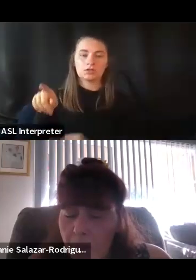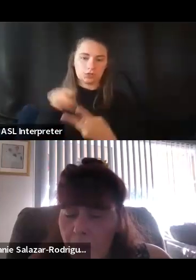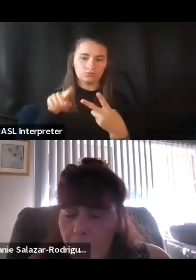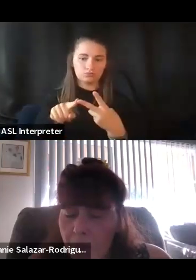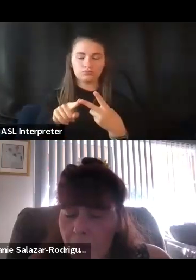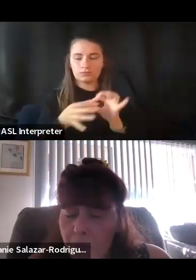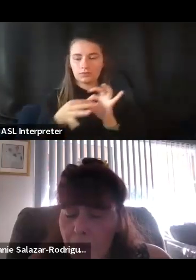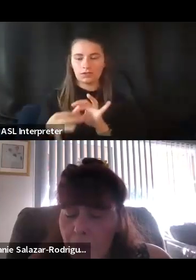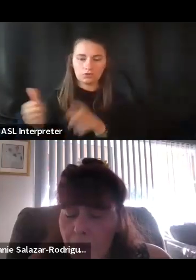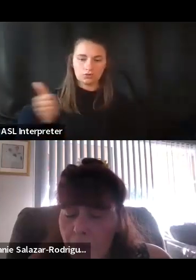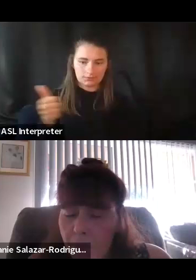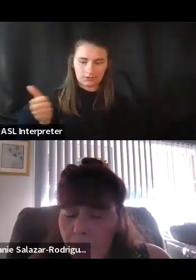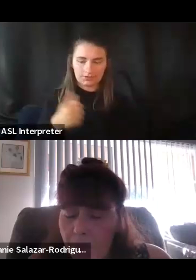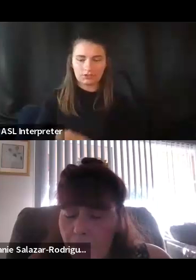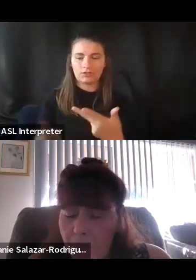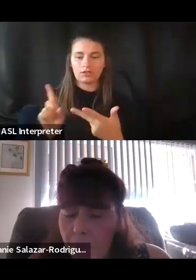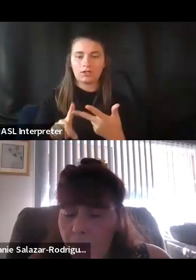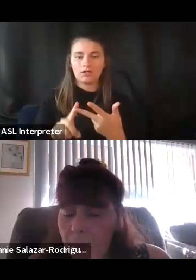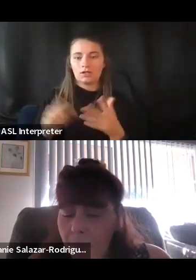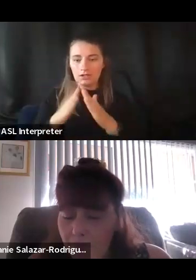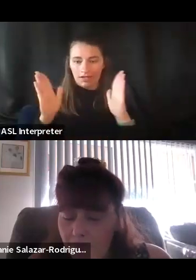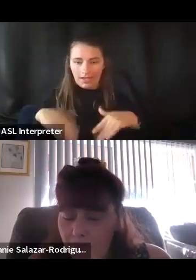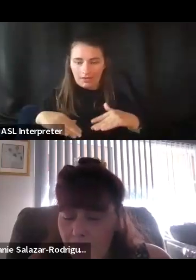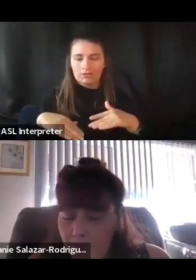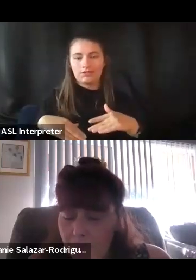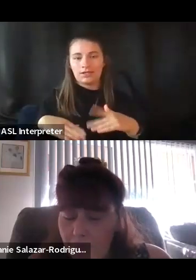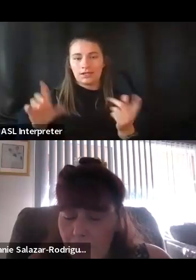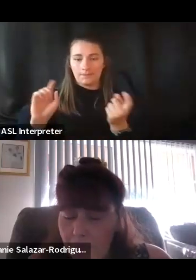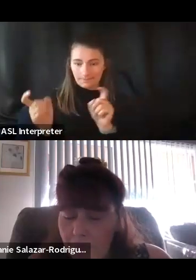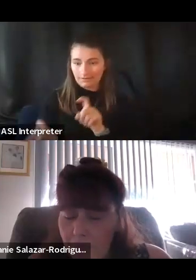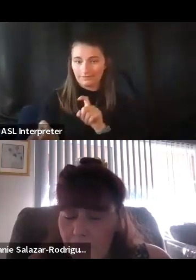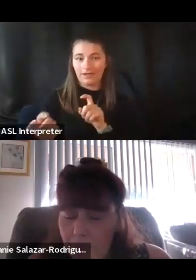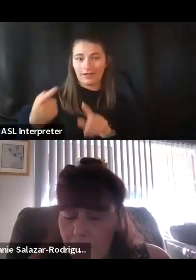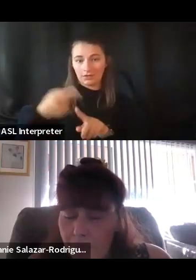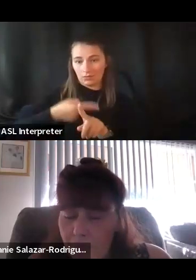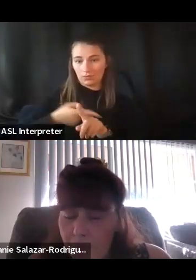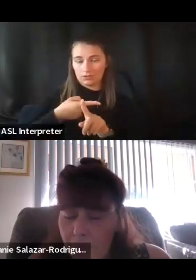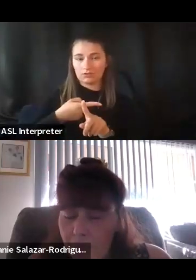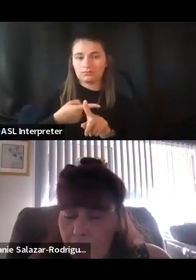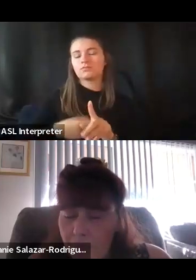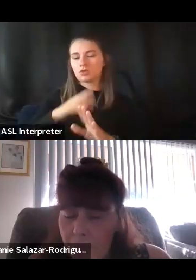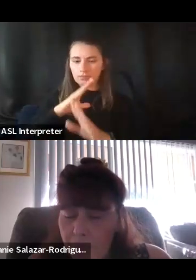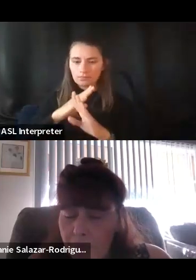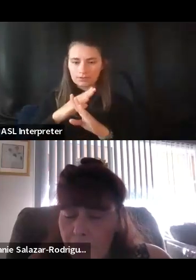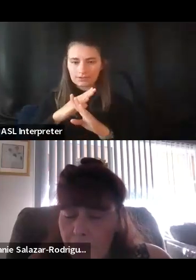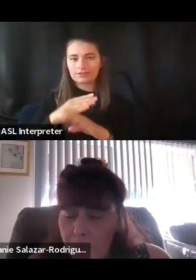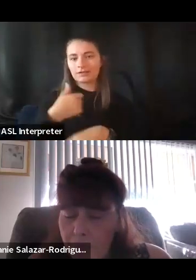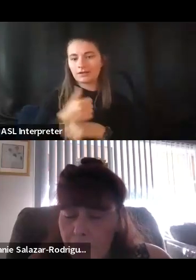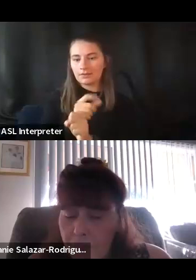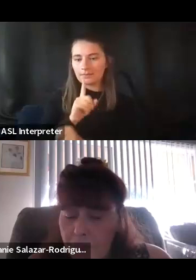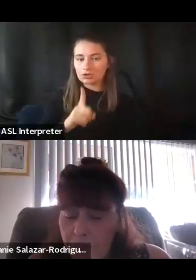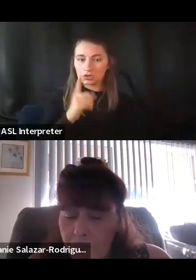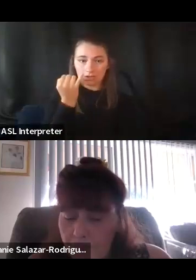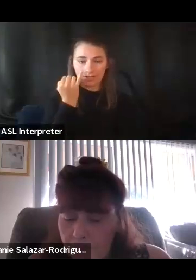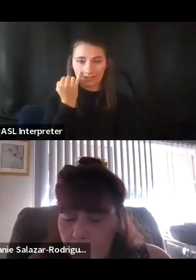as well. For housing, it was modified rental premises persons with disabilities. So protecting and making sure that if there